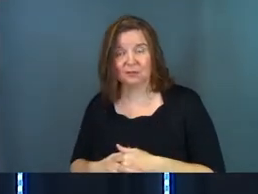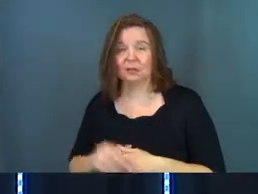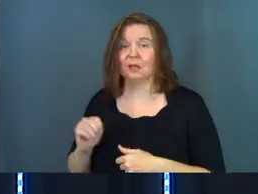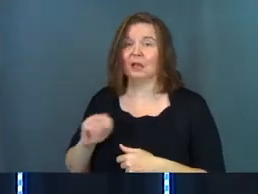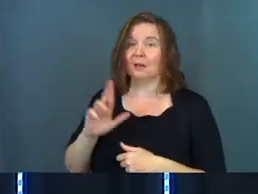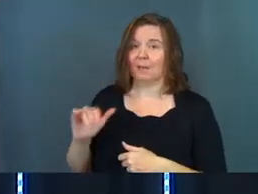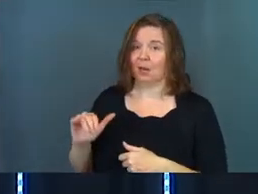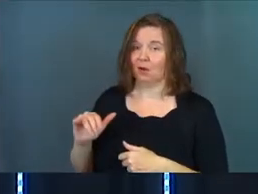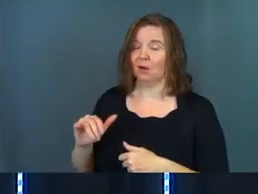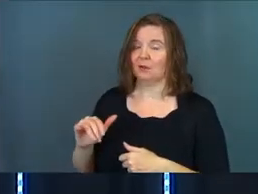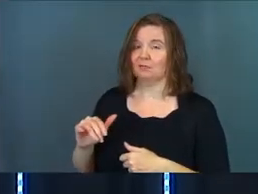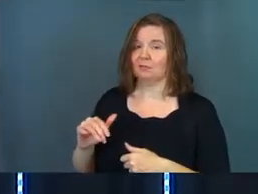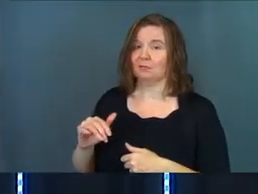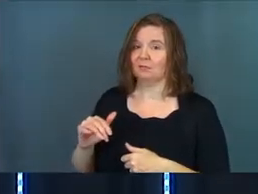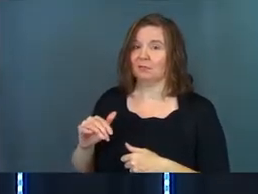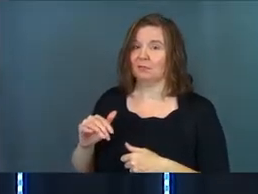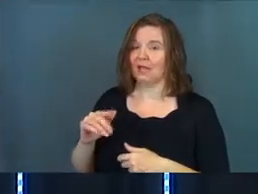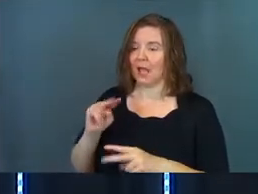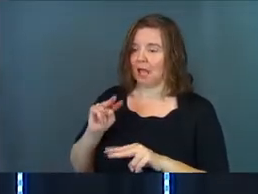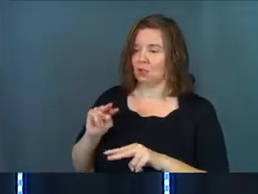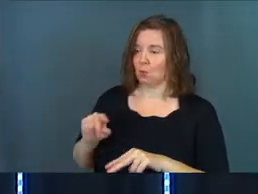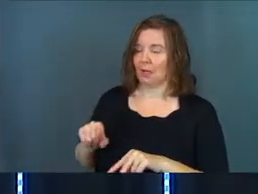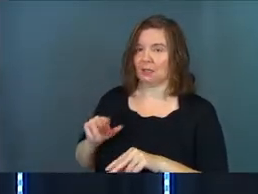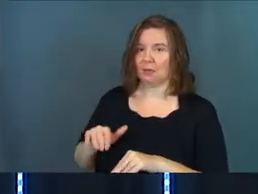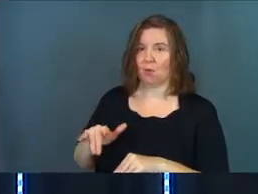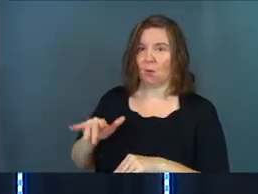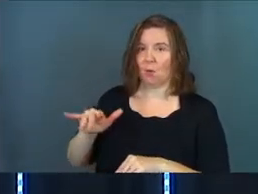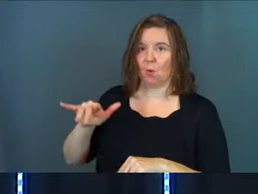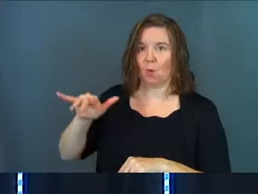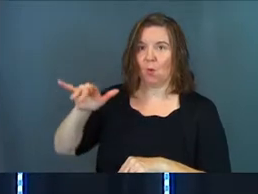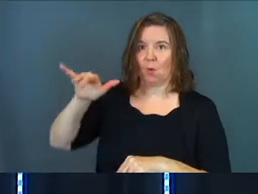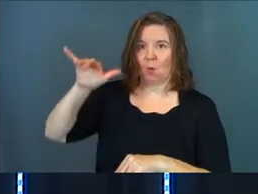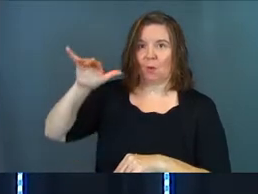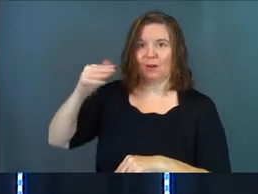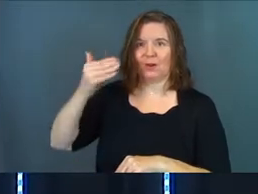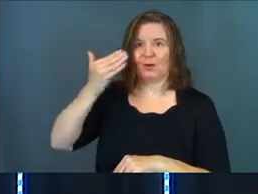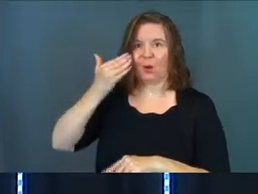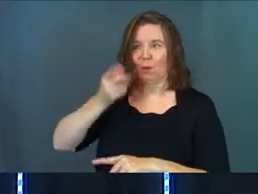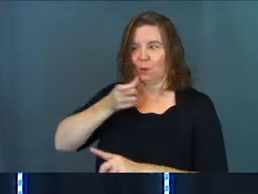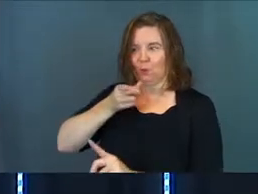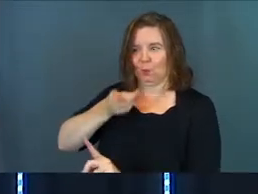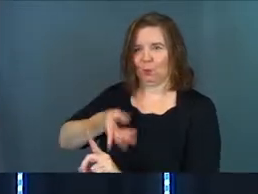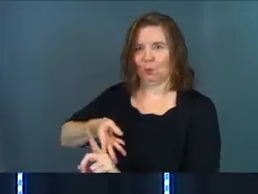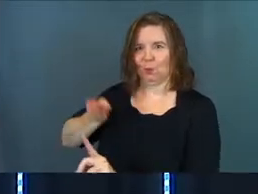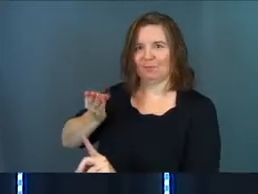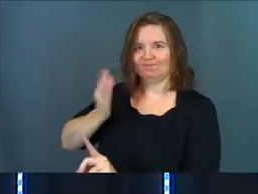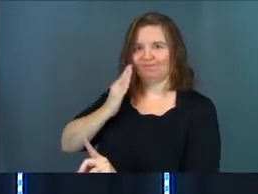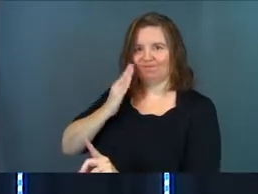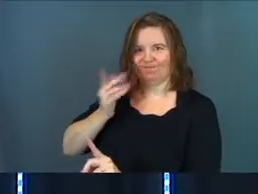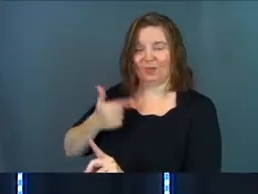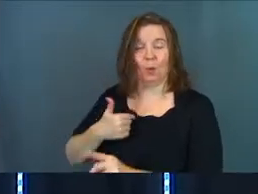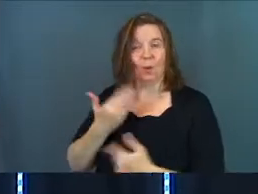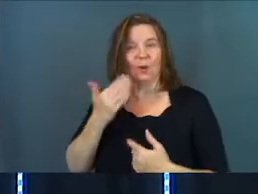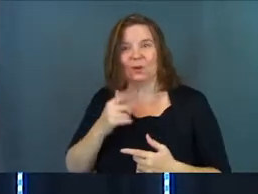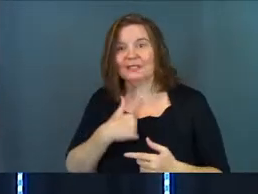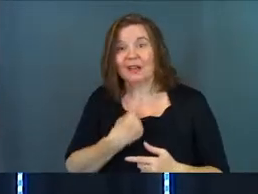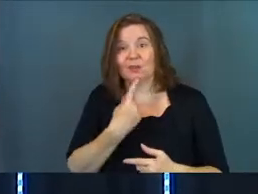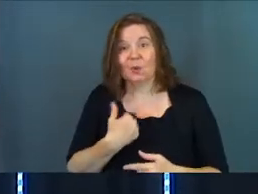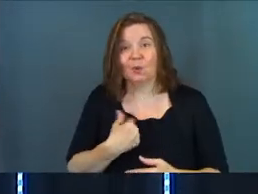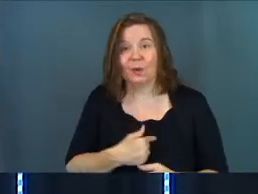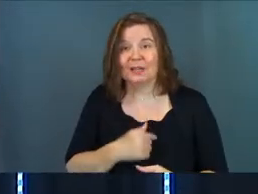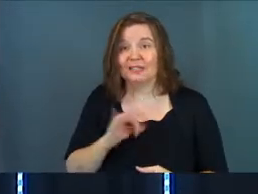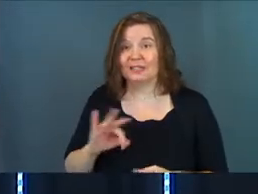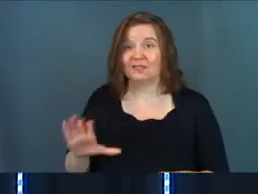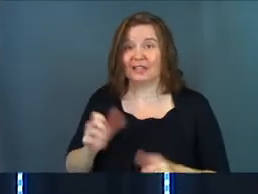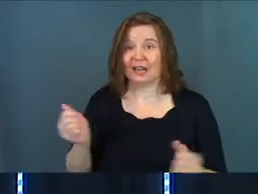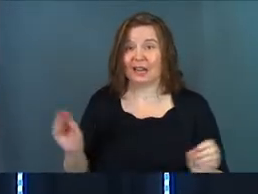Mary has grown, Mary has watched him grow up all this time knowing exactly who he is. We don't know. It's not told to